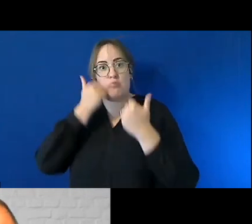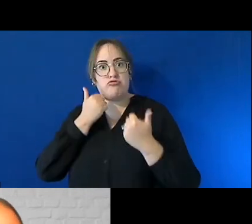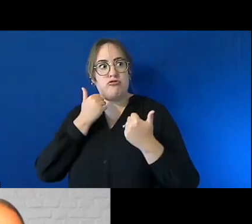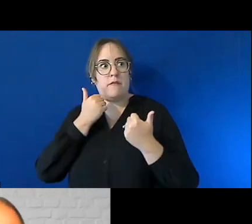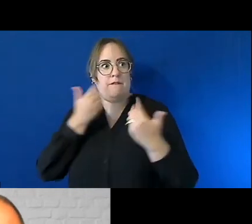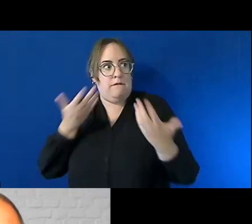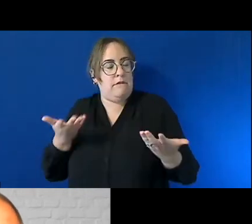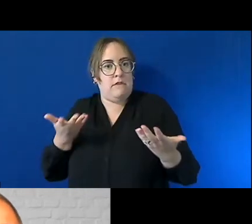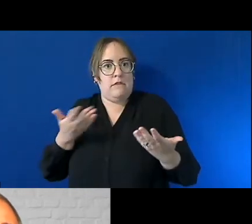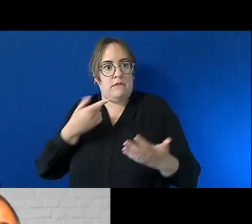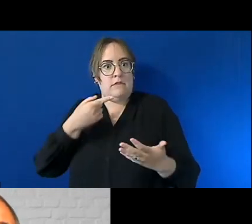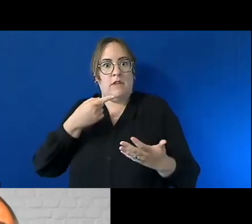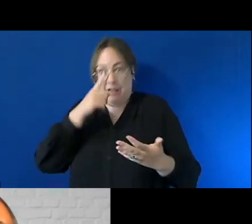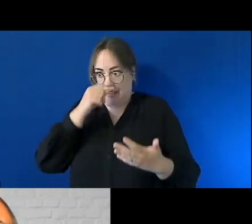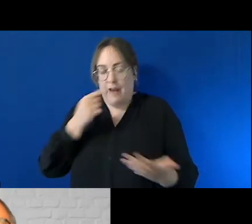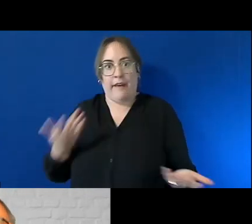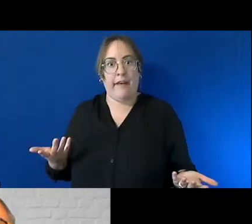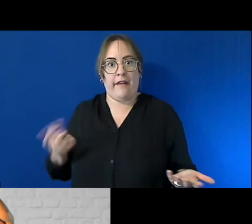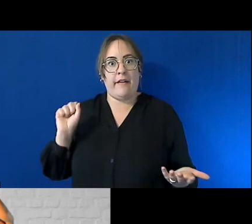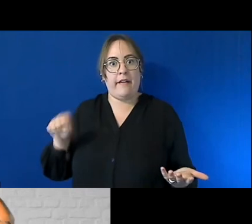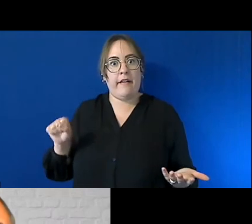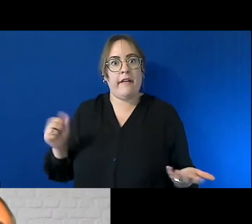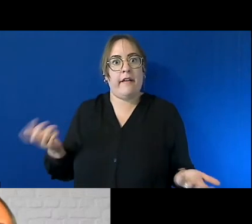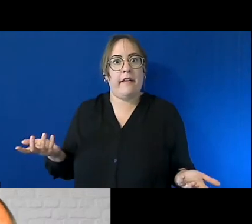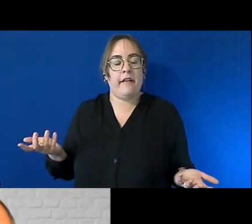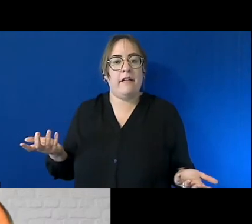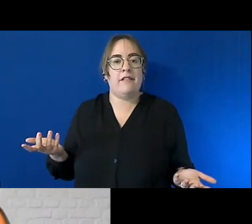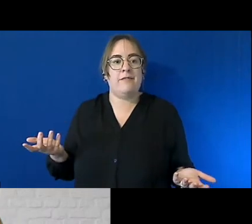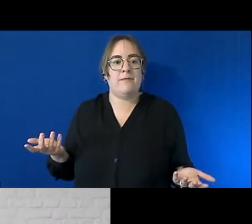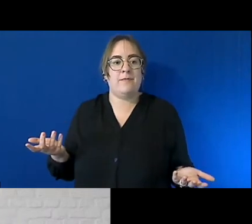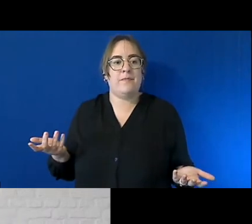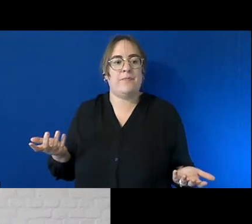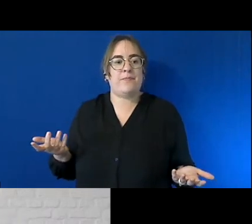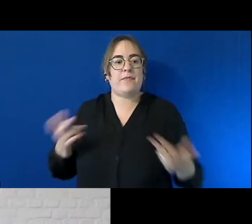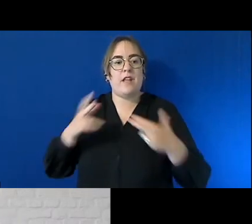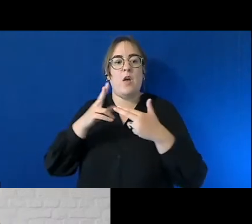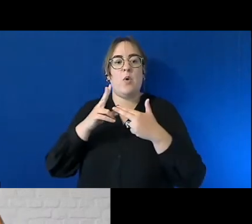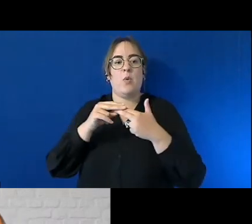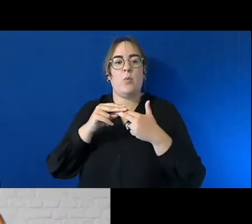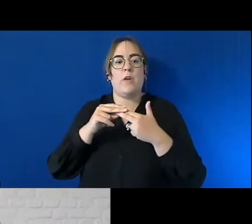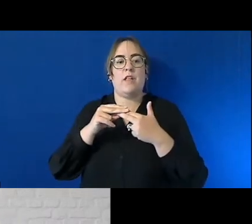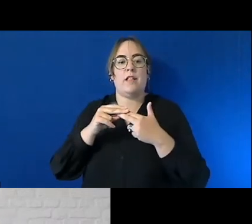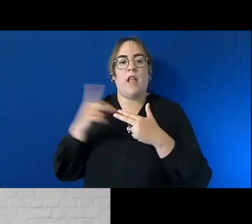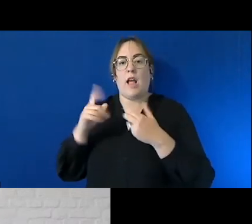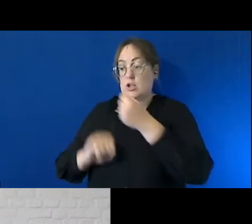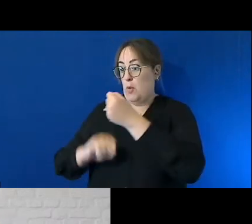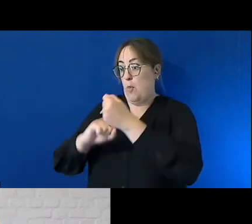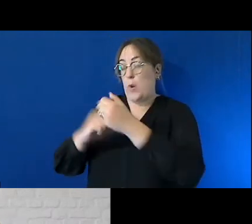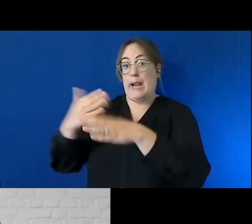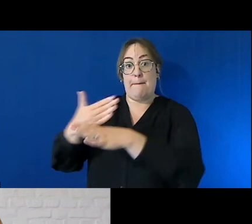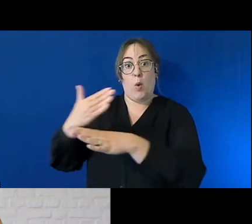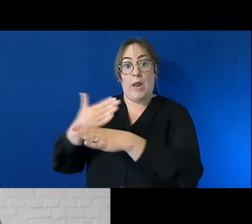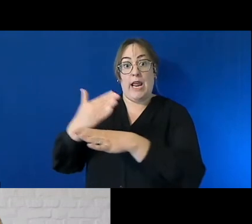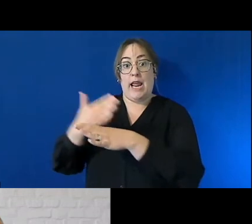the um i suppose i rely more on supported employee not taking sick leave not being off